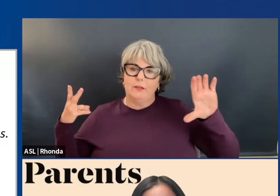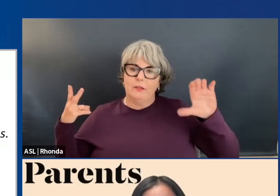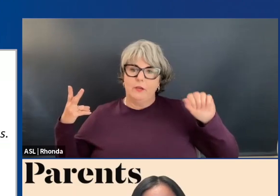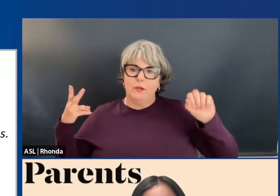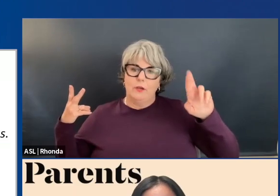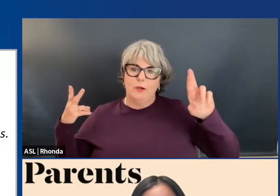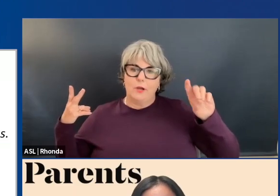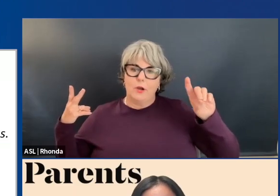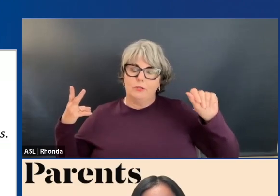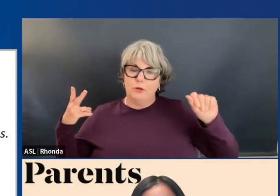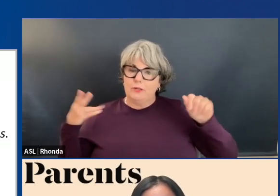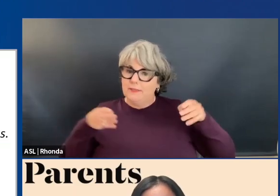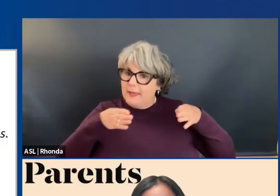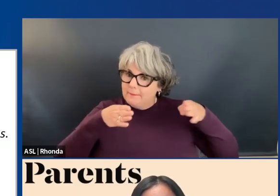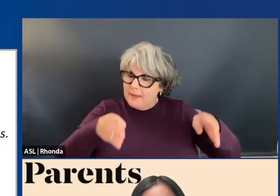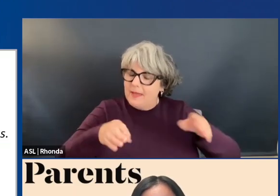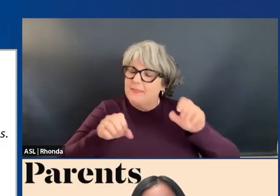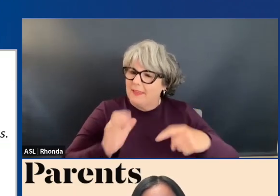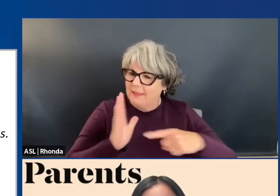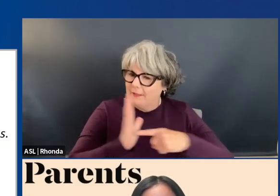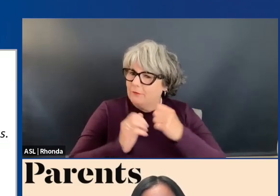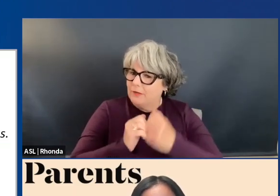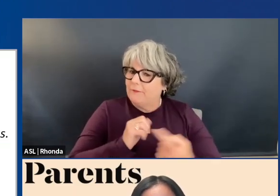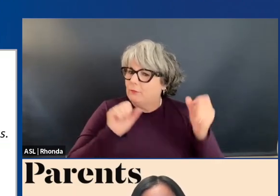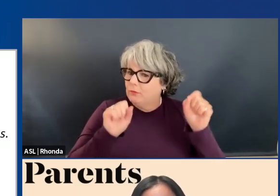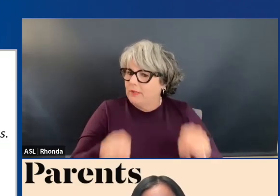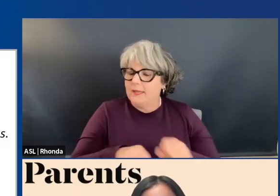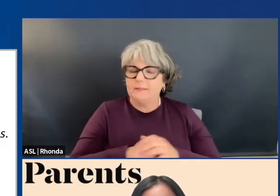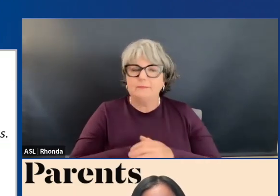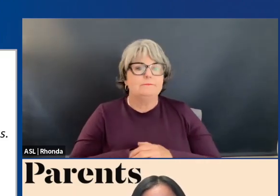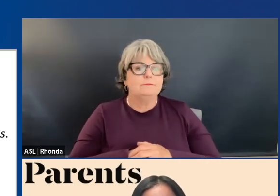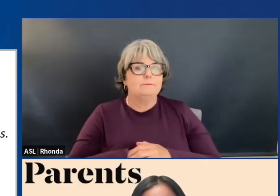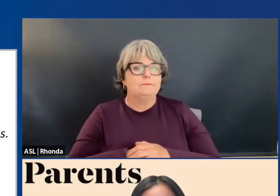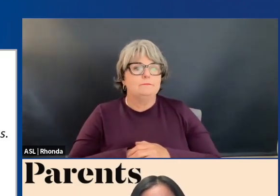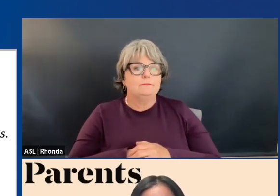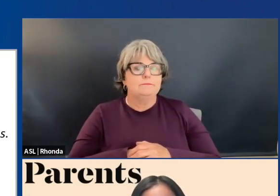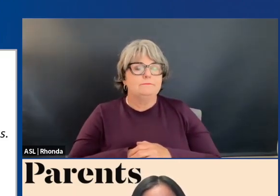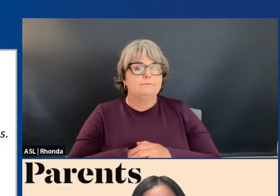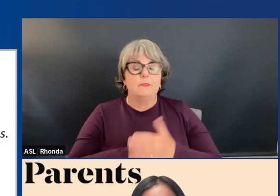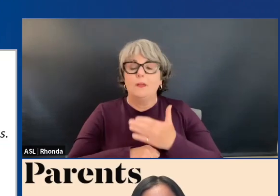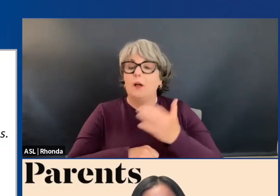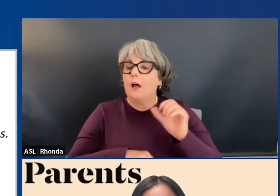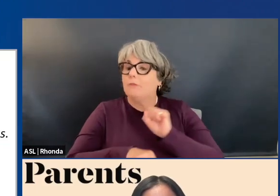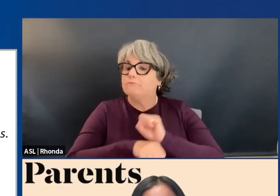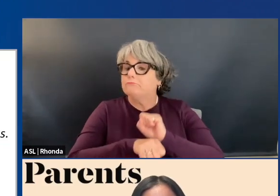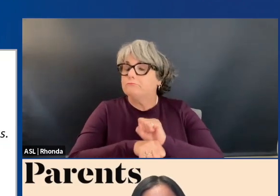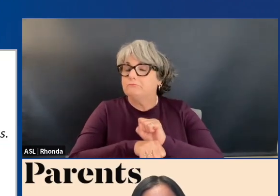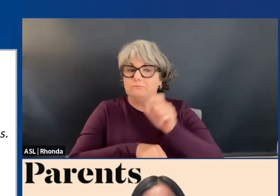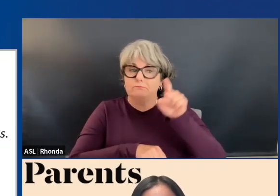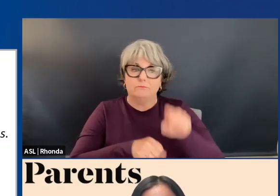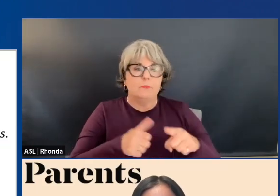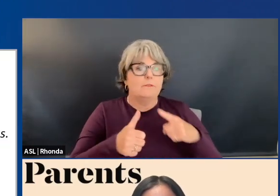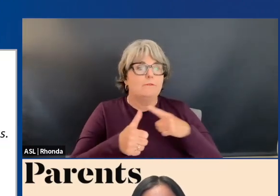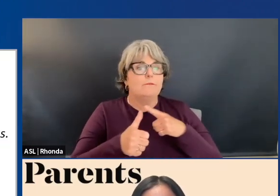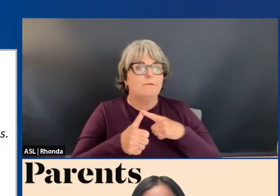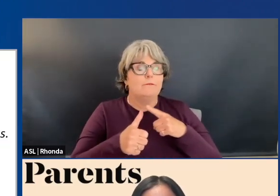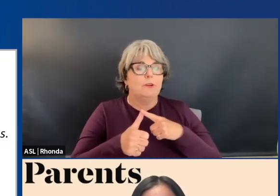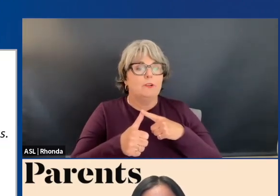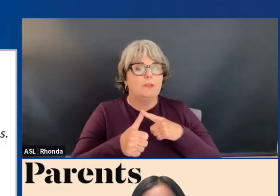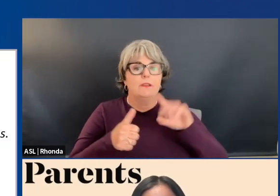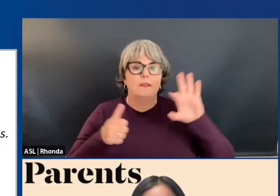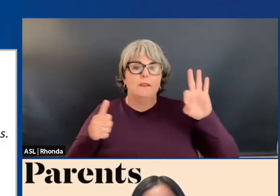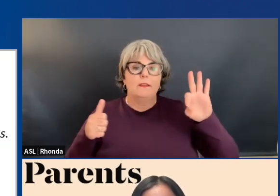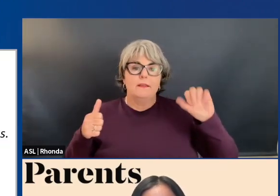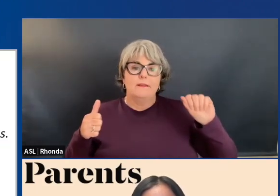path is affordable for everybody. So here's what we're working on. The first is the FAFSA,